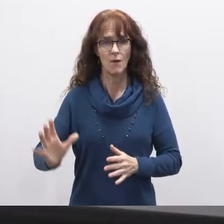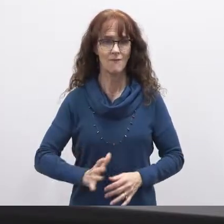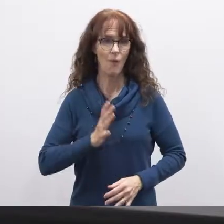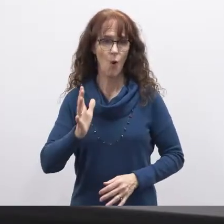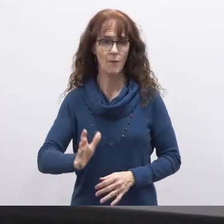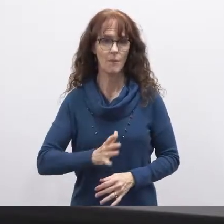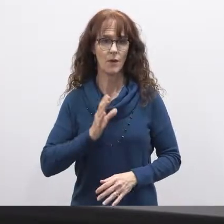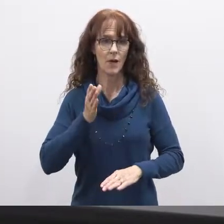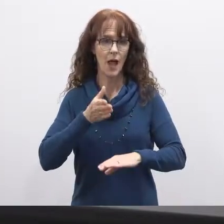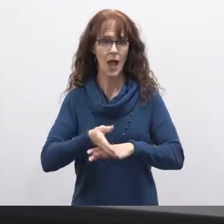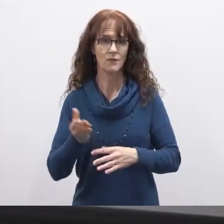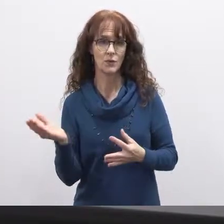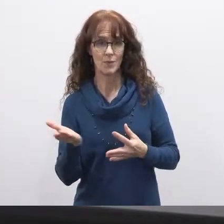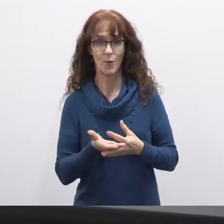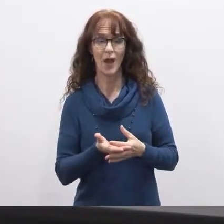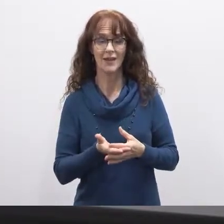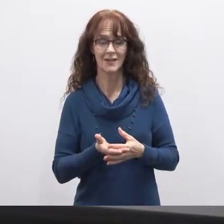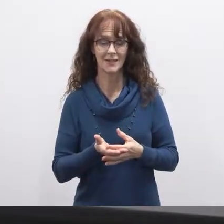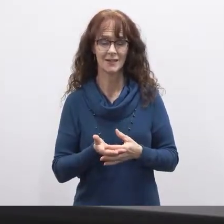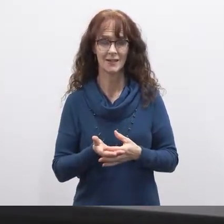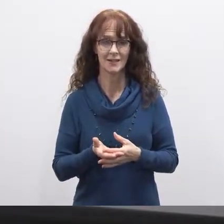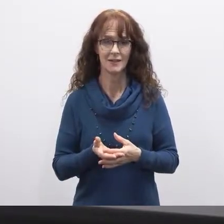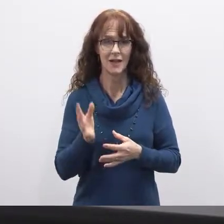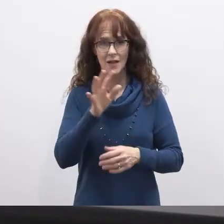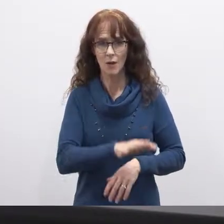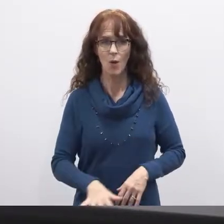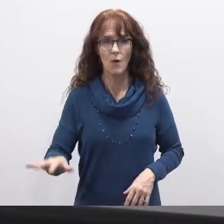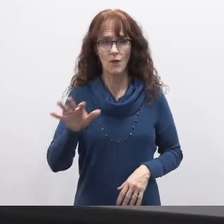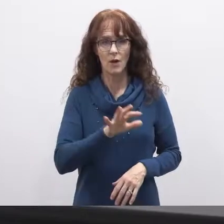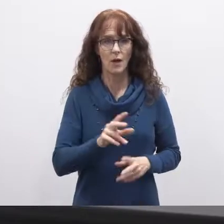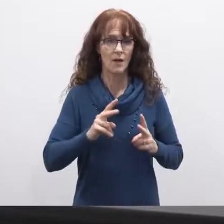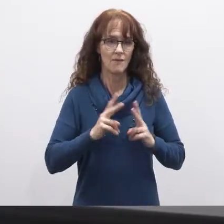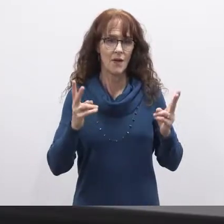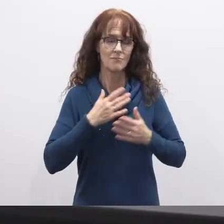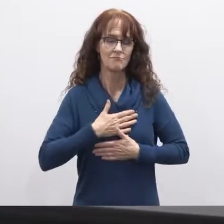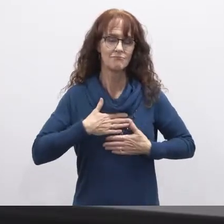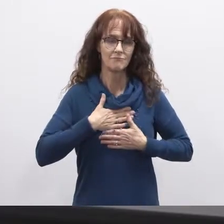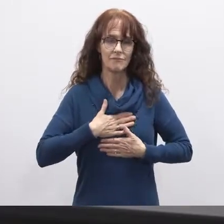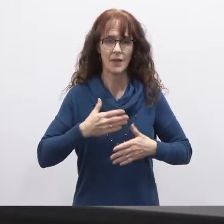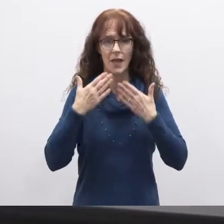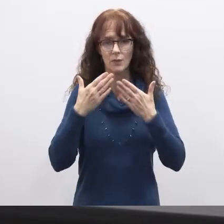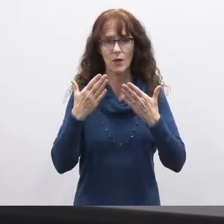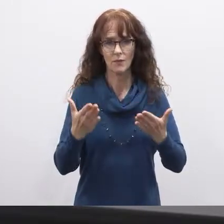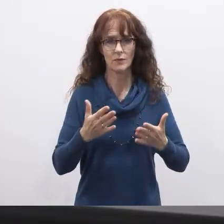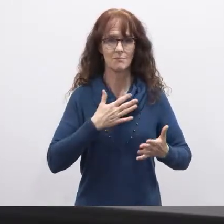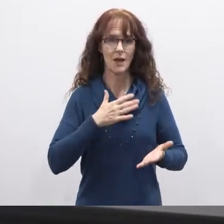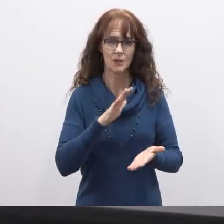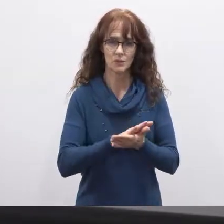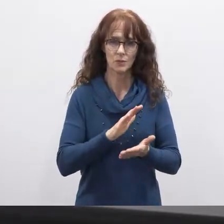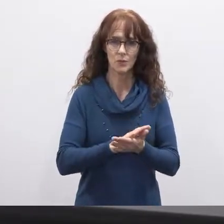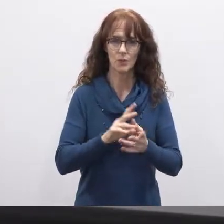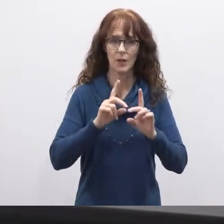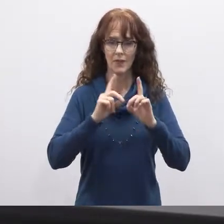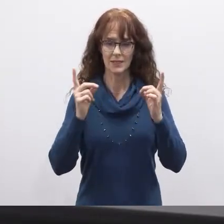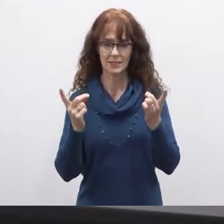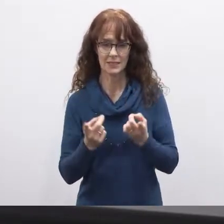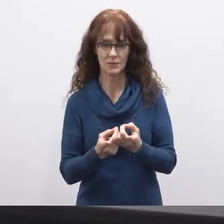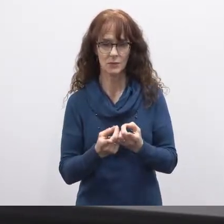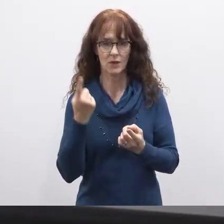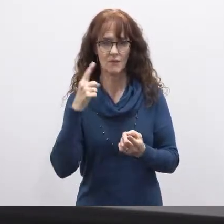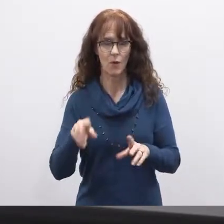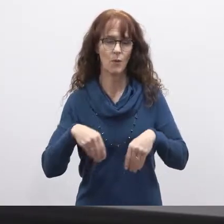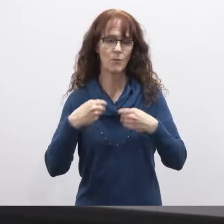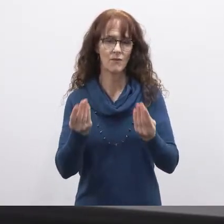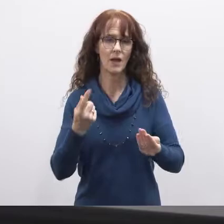after break and overall i'm very pleased and very grateful to my school and to my district for